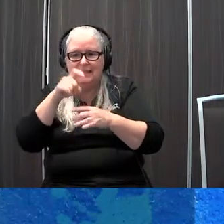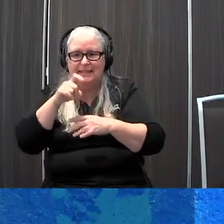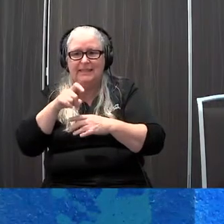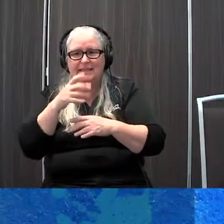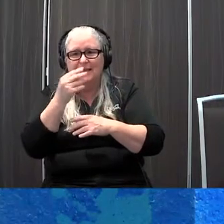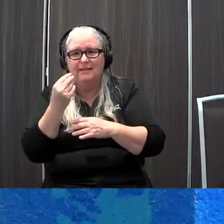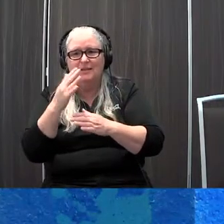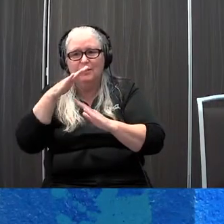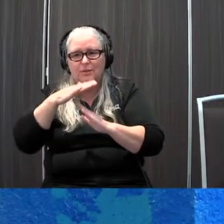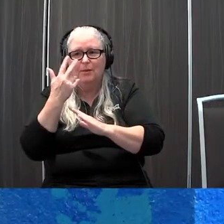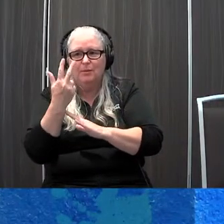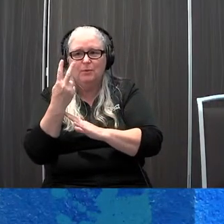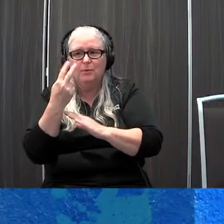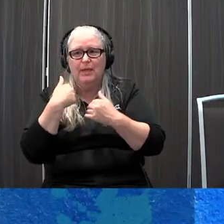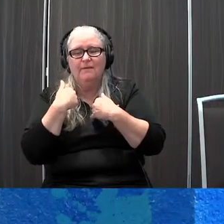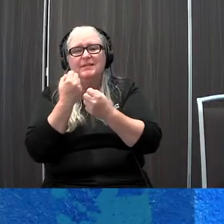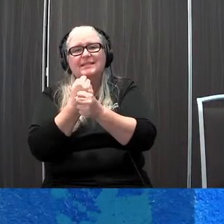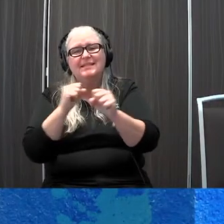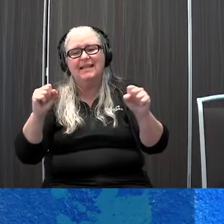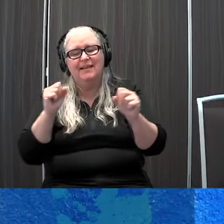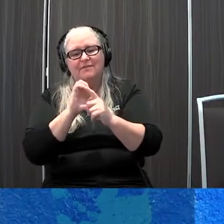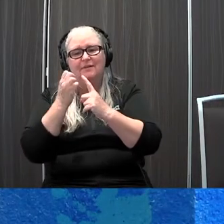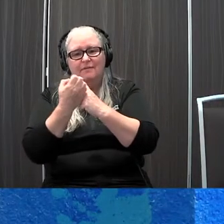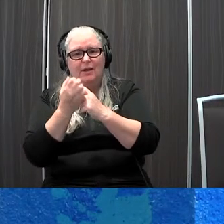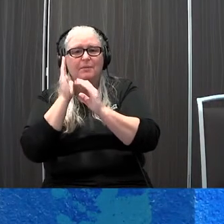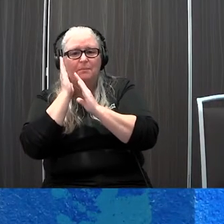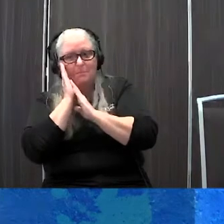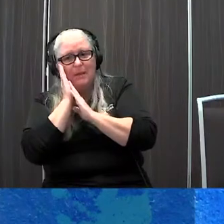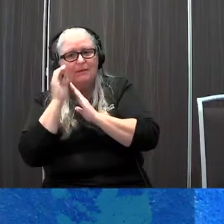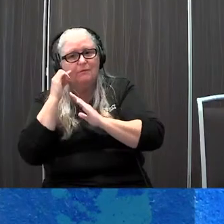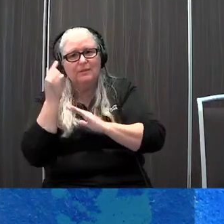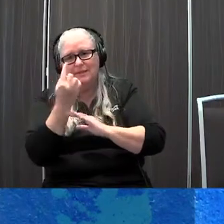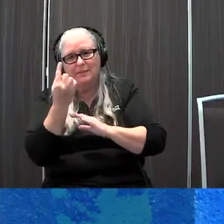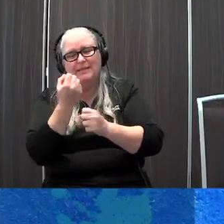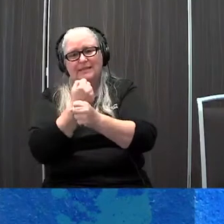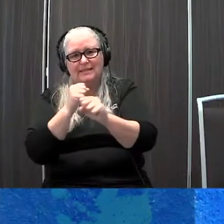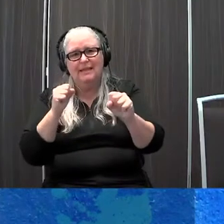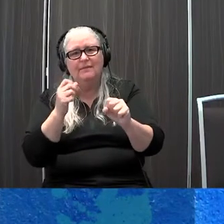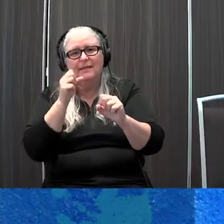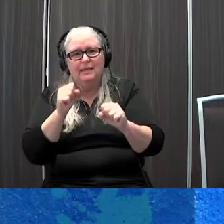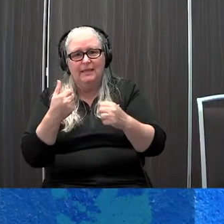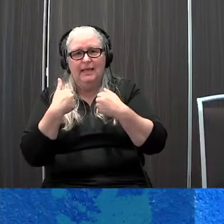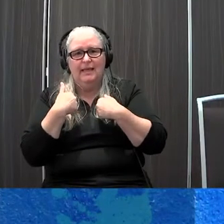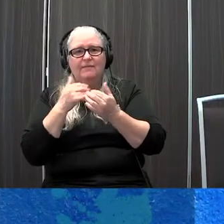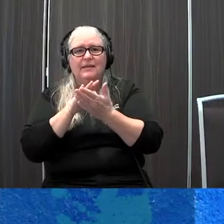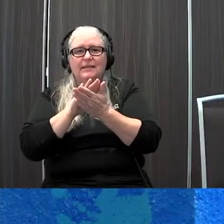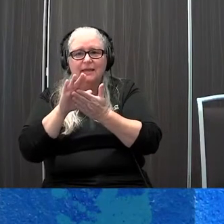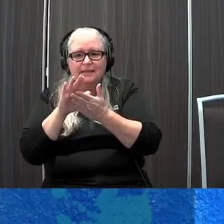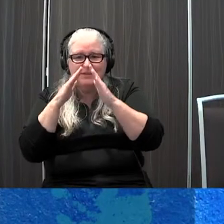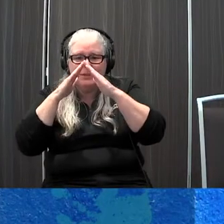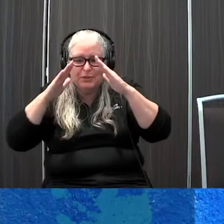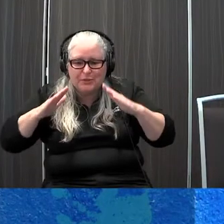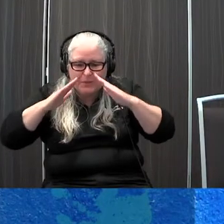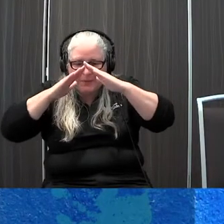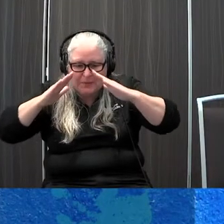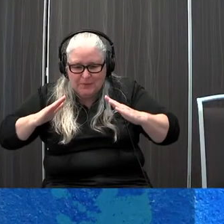top two might just offer a safe environment for someone who is more independent it also can serve as a nice safety sensory shelter so